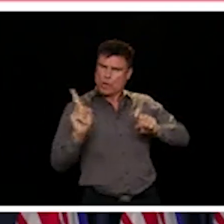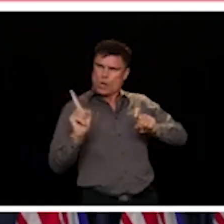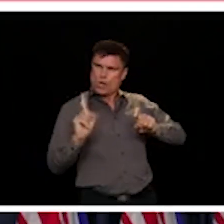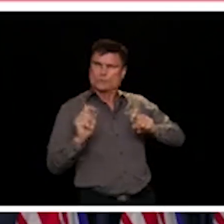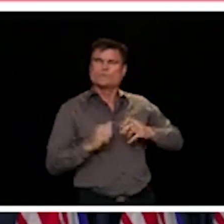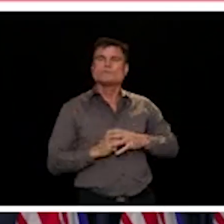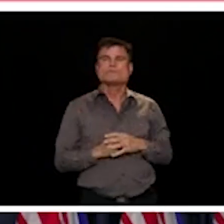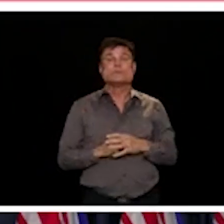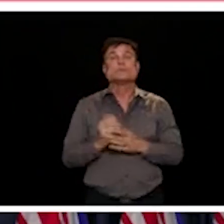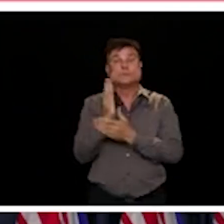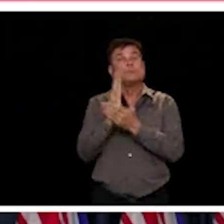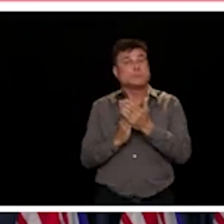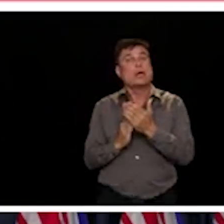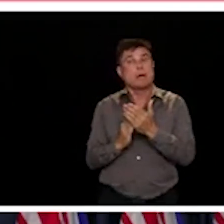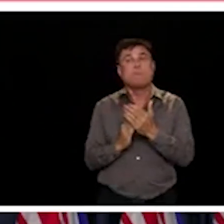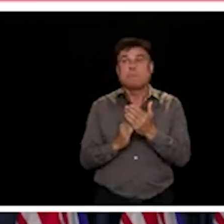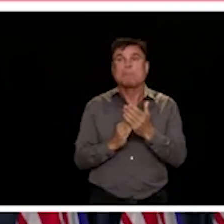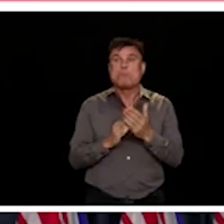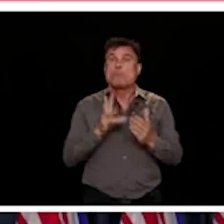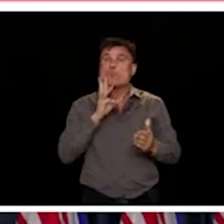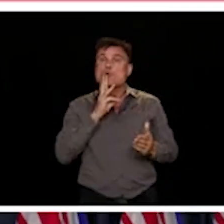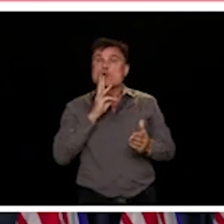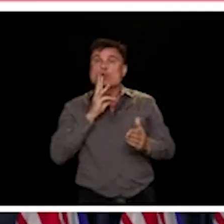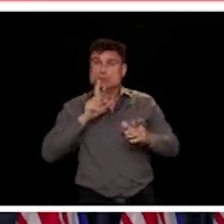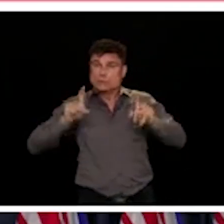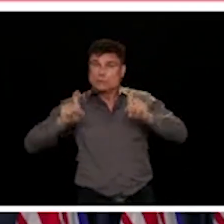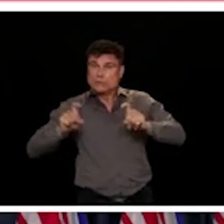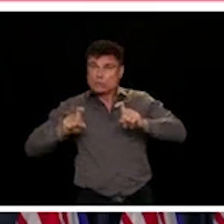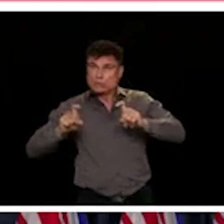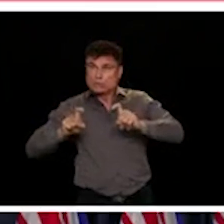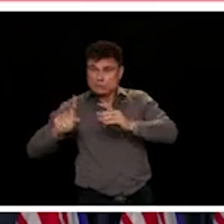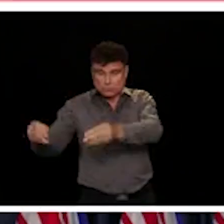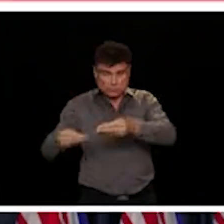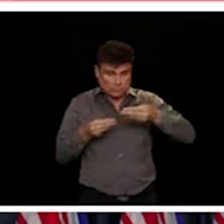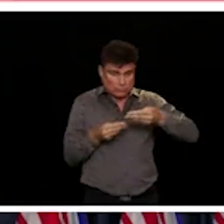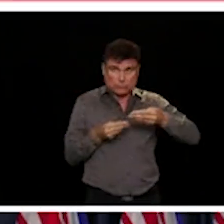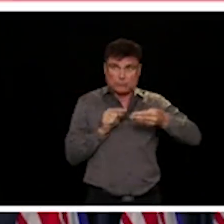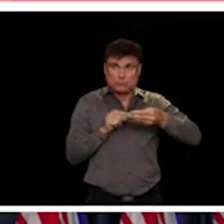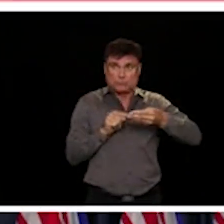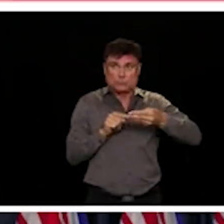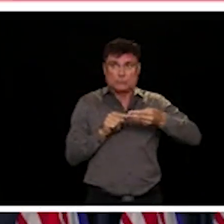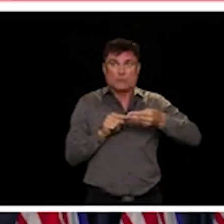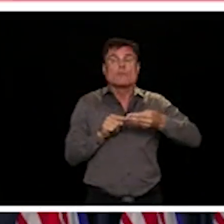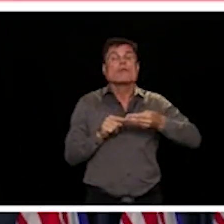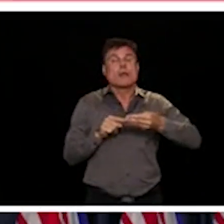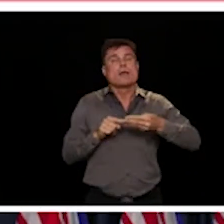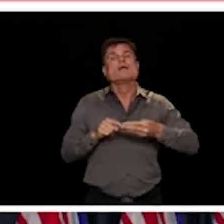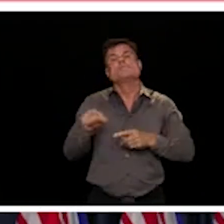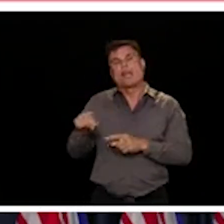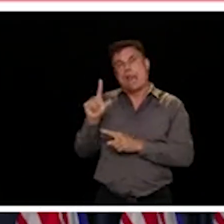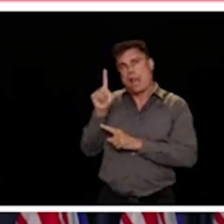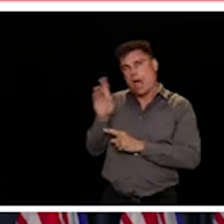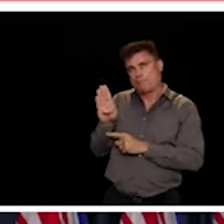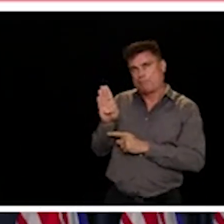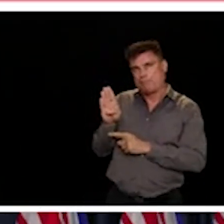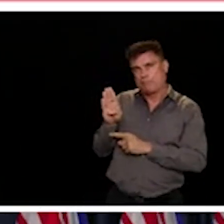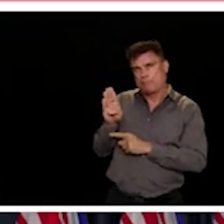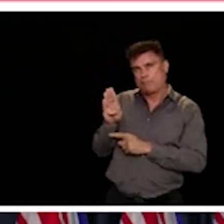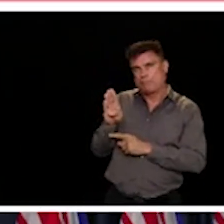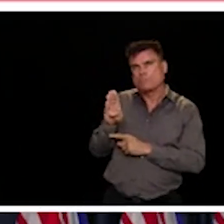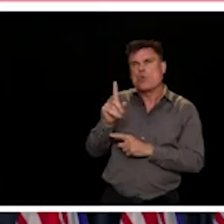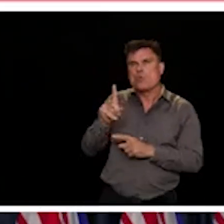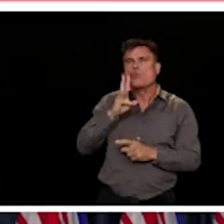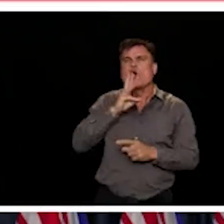which covers some parts of Surrey as well. And for the last five weeks, there has been testing done, and we have had no positives,